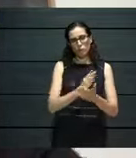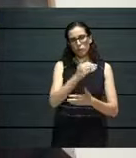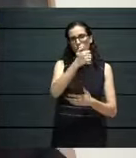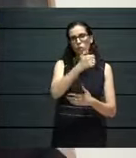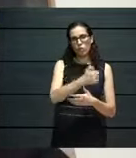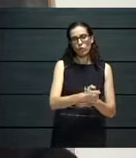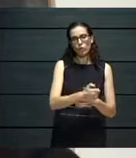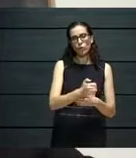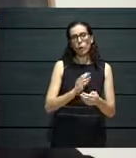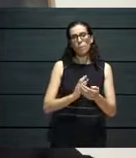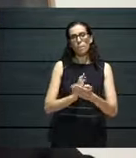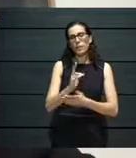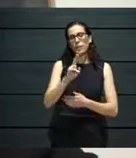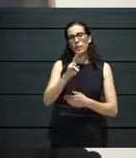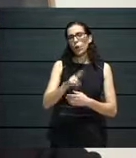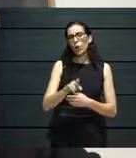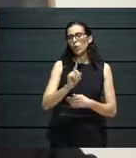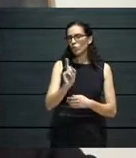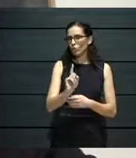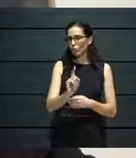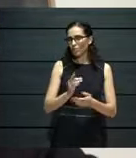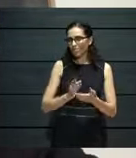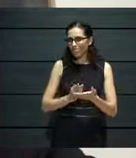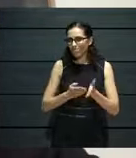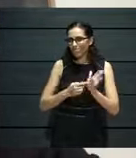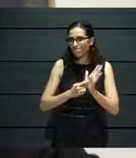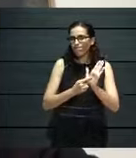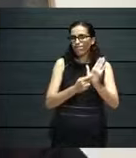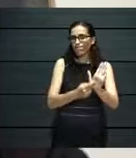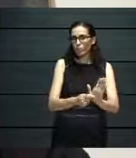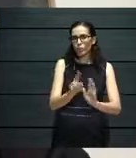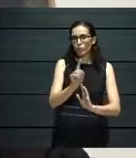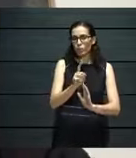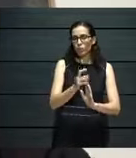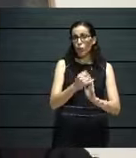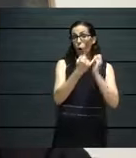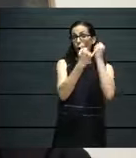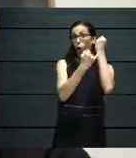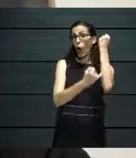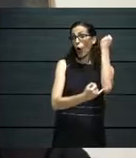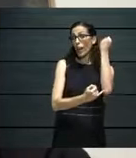we launched our first online exhibition.